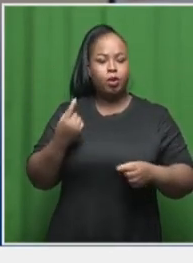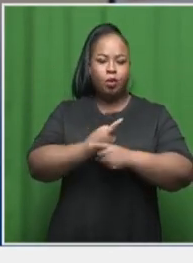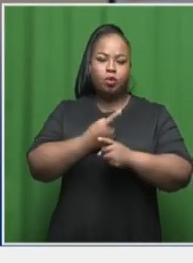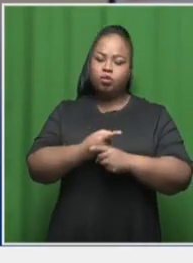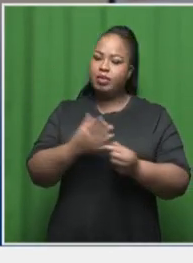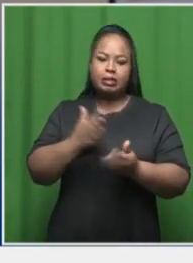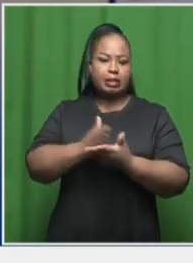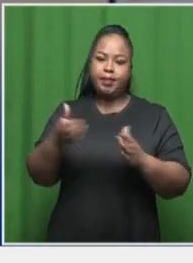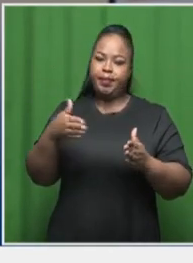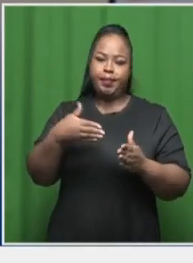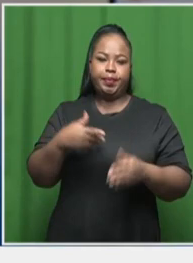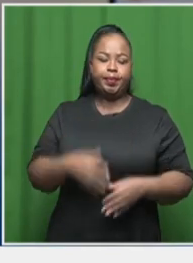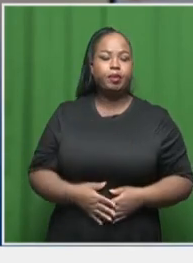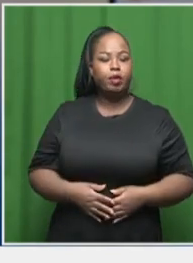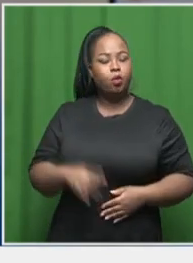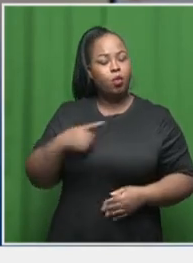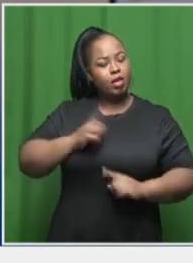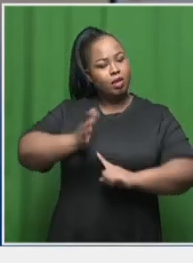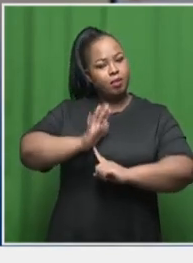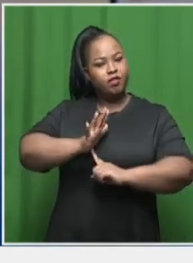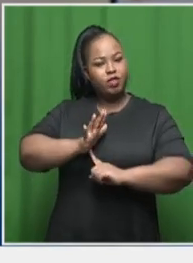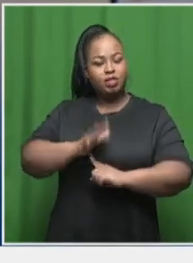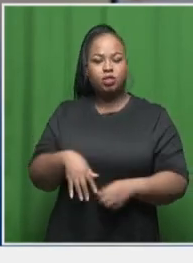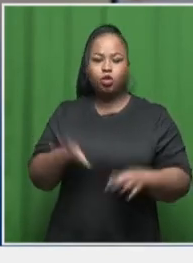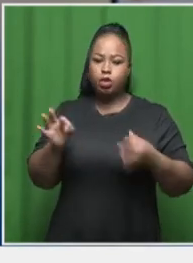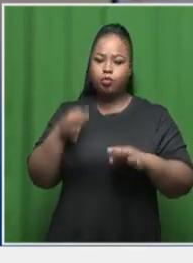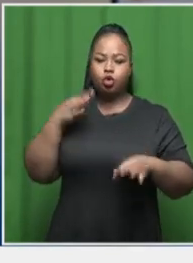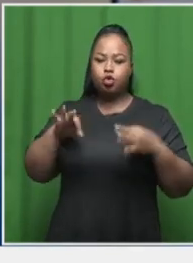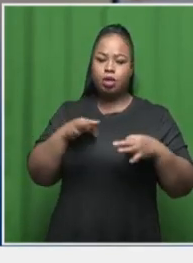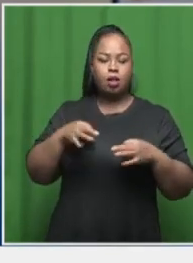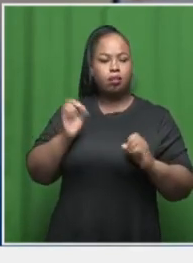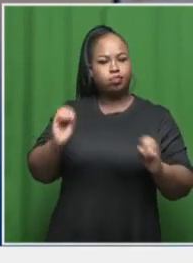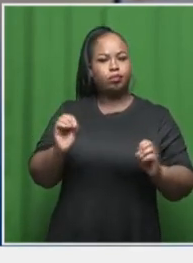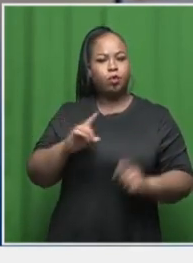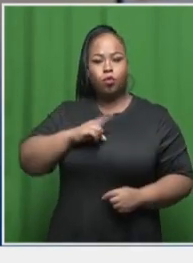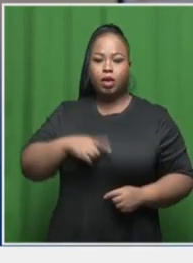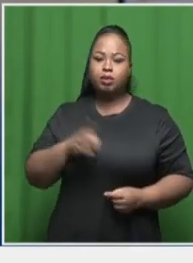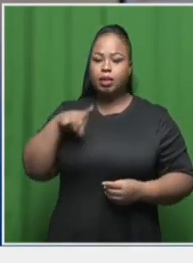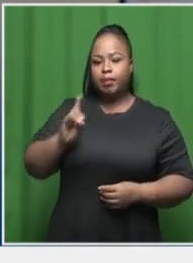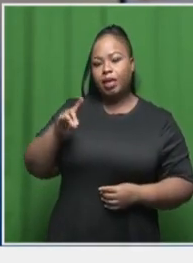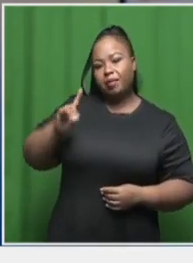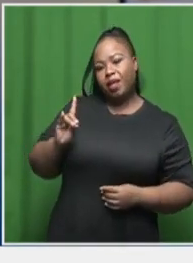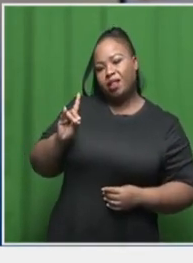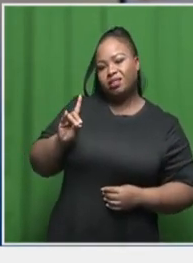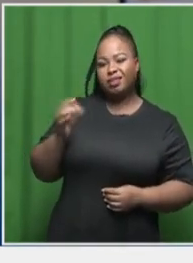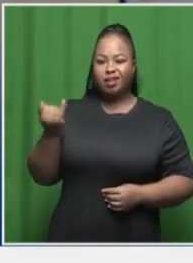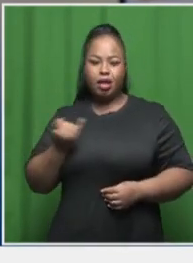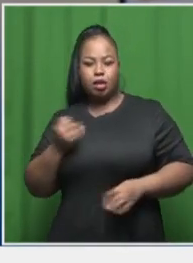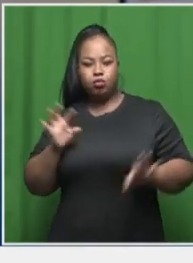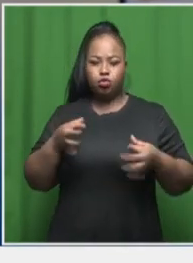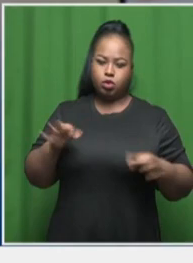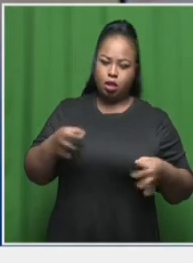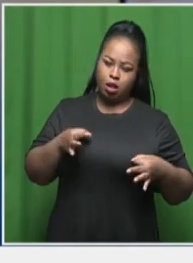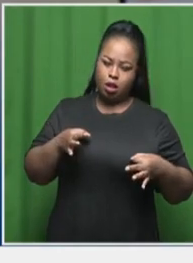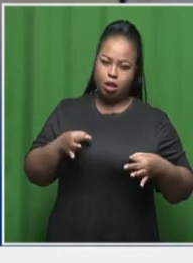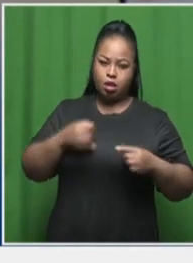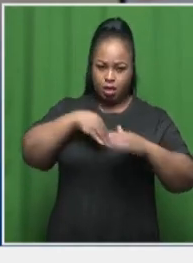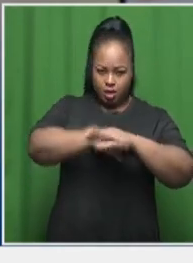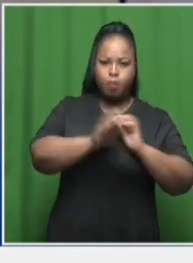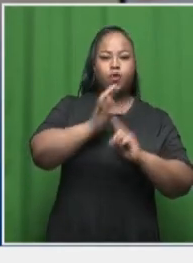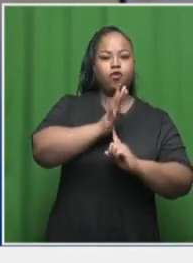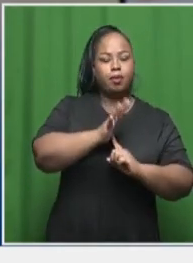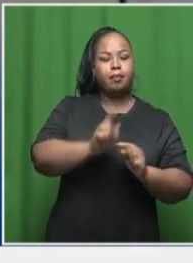are not in the movie because the movie is not a musical because you know, you get animation that is musical in the movie,